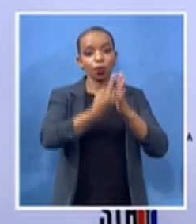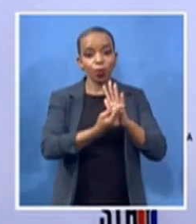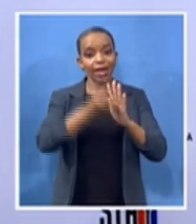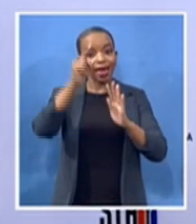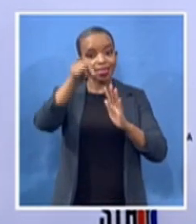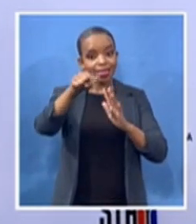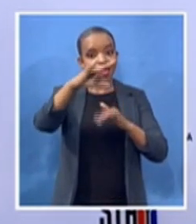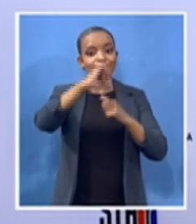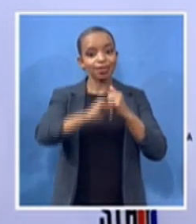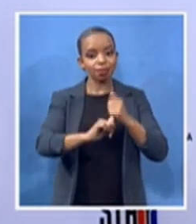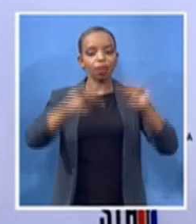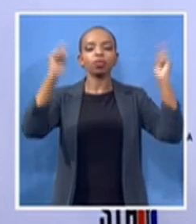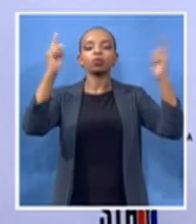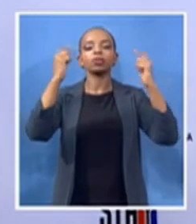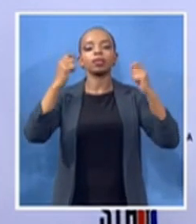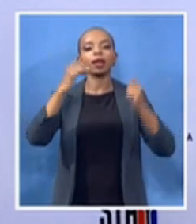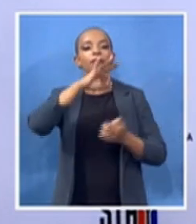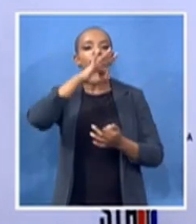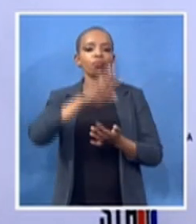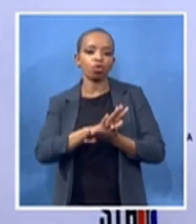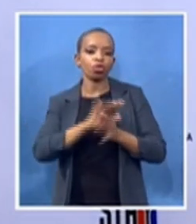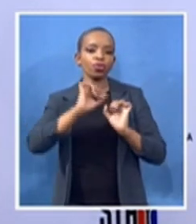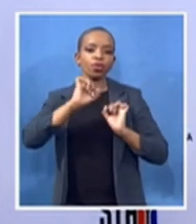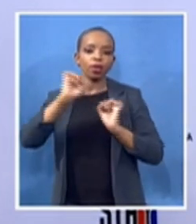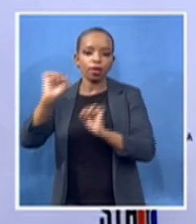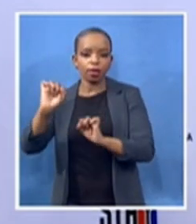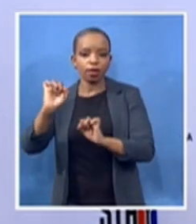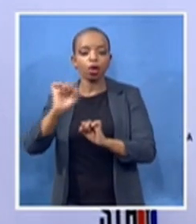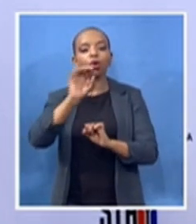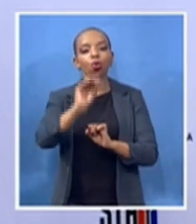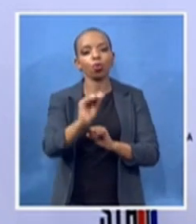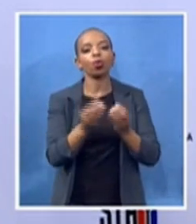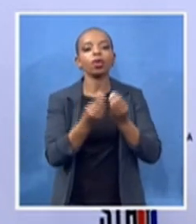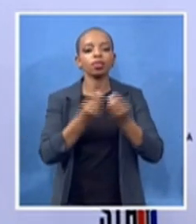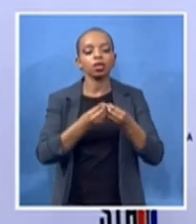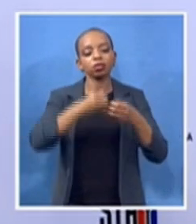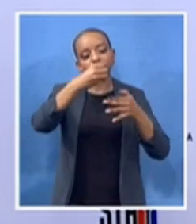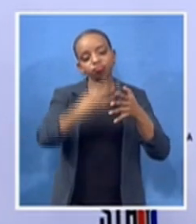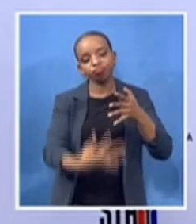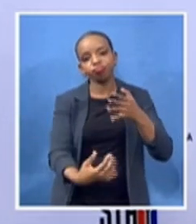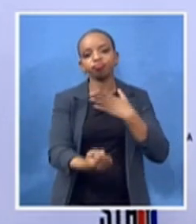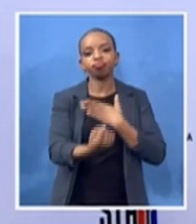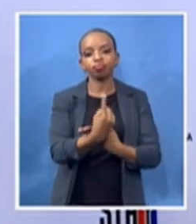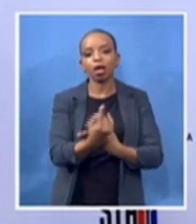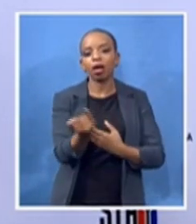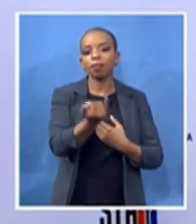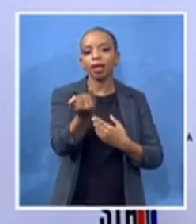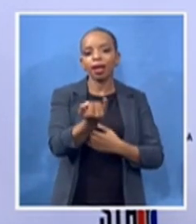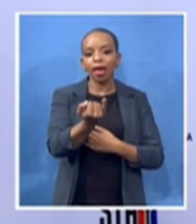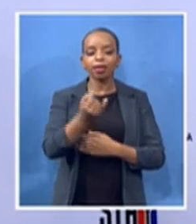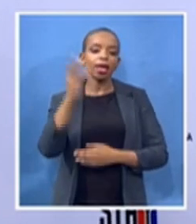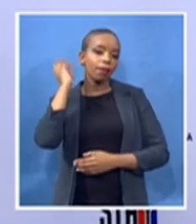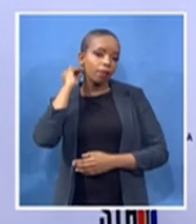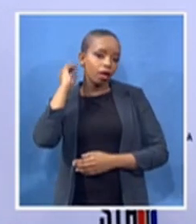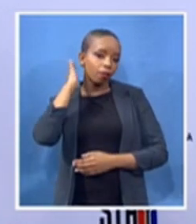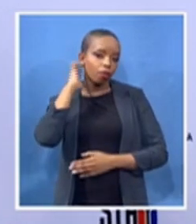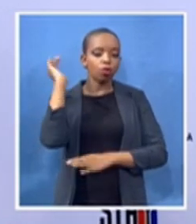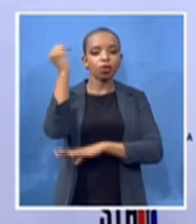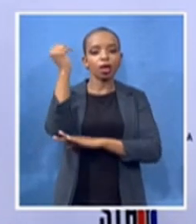which will include a memorial lecture and also a debate to keep our young minds